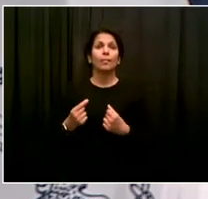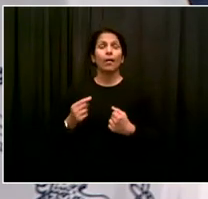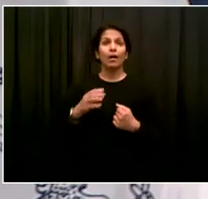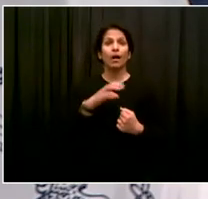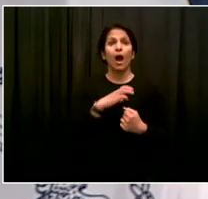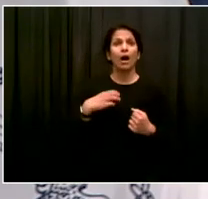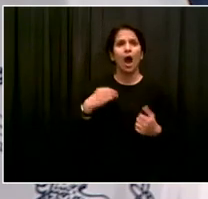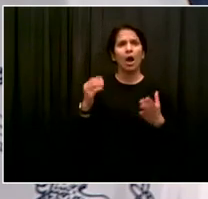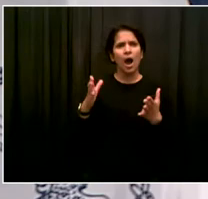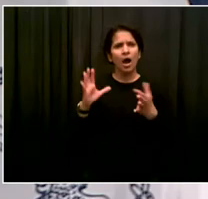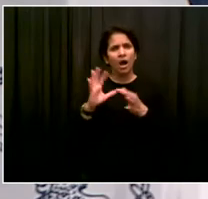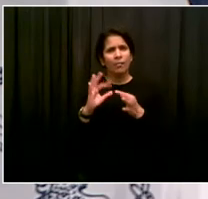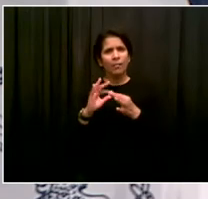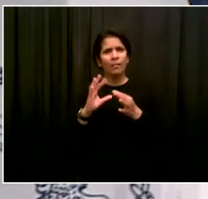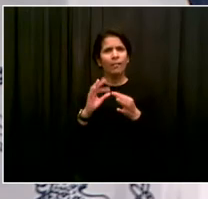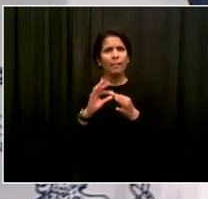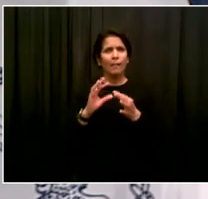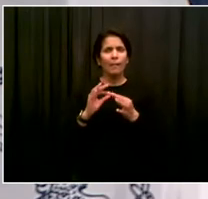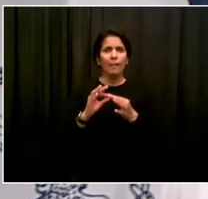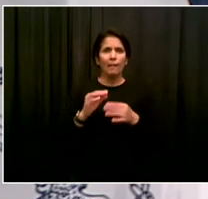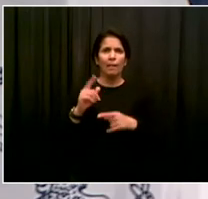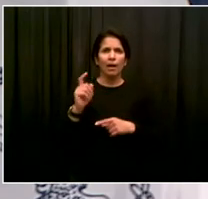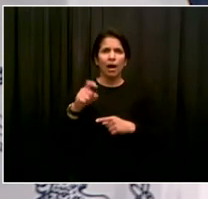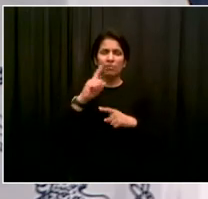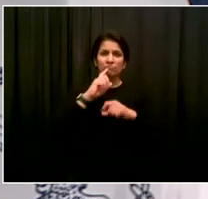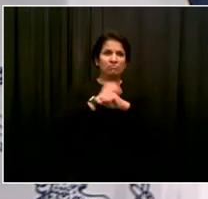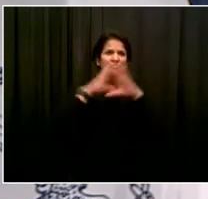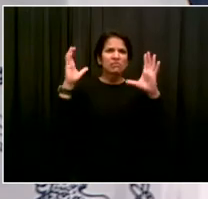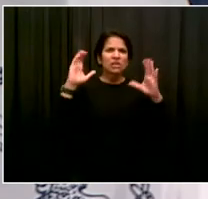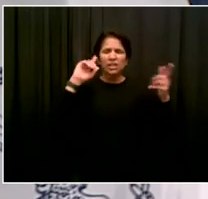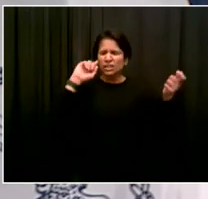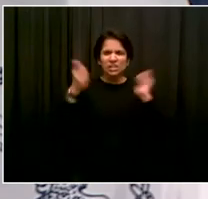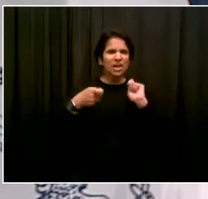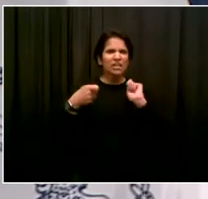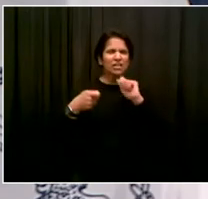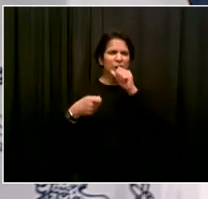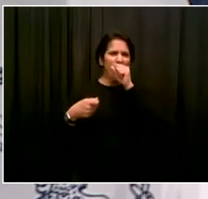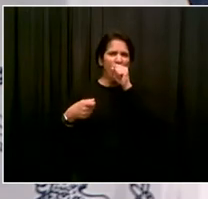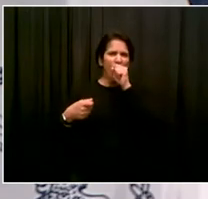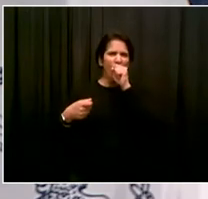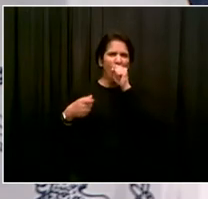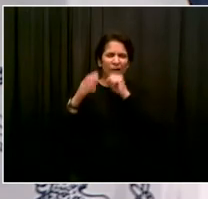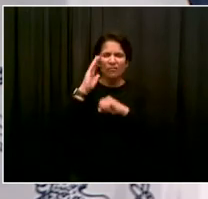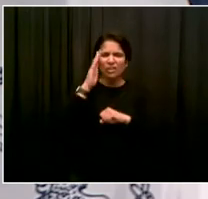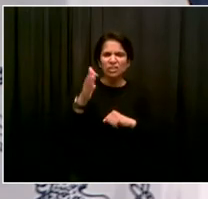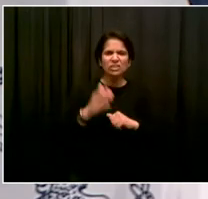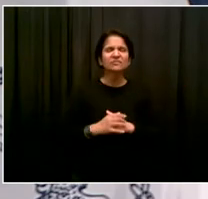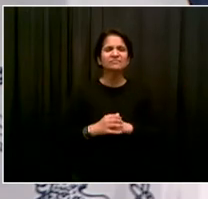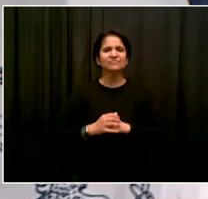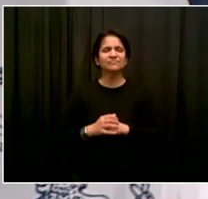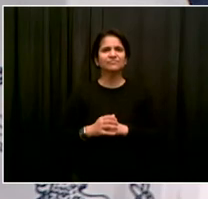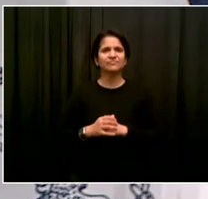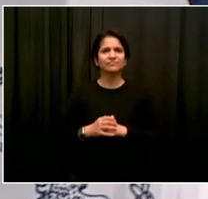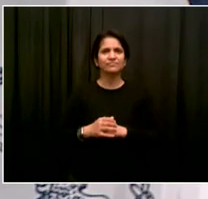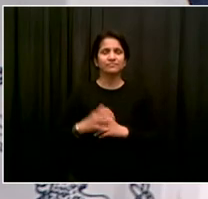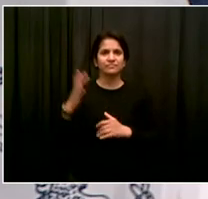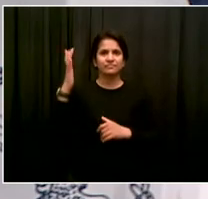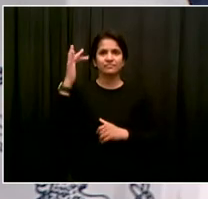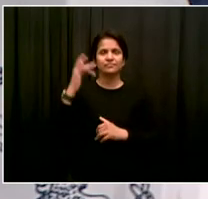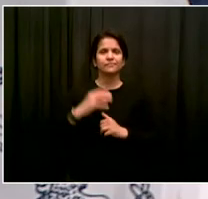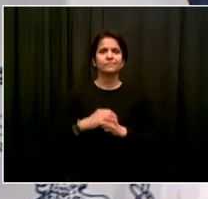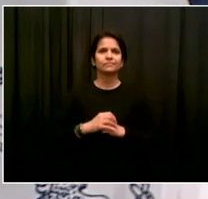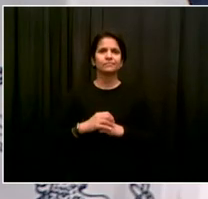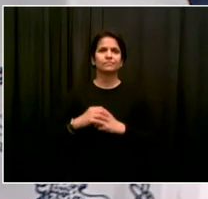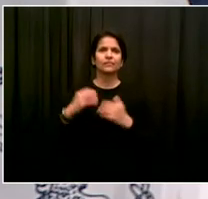re-envisioning the whole approach as we look to a future where we hope to have a lot less dependency on individual car